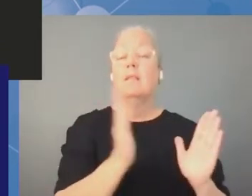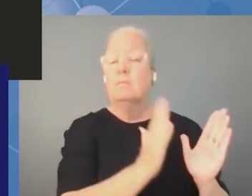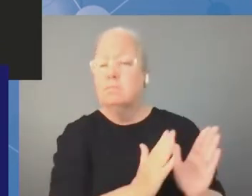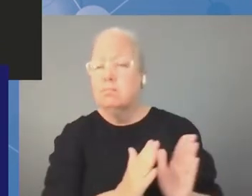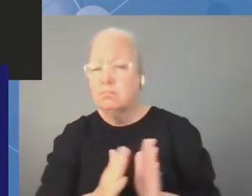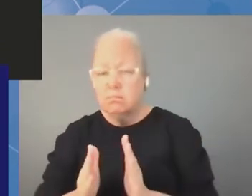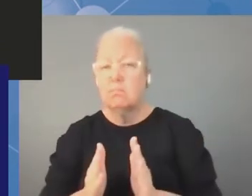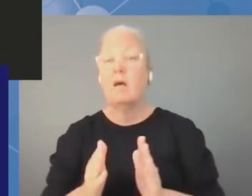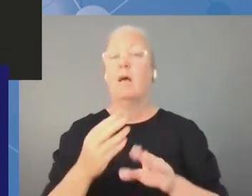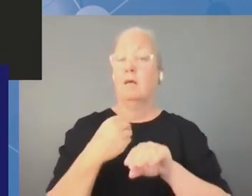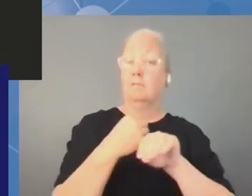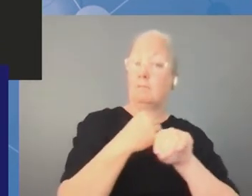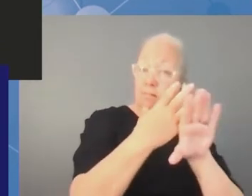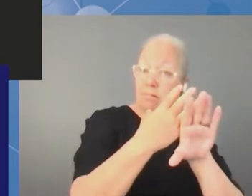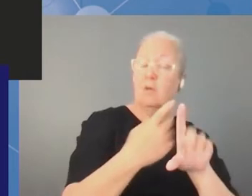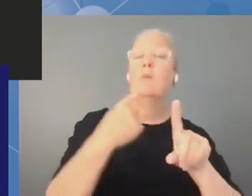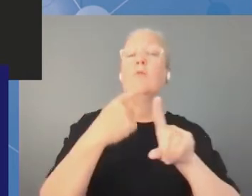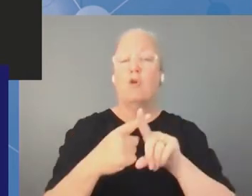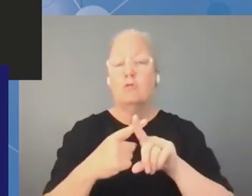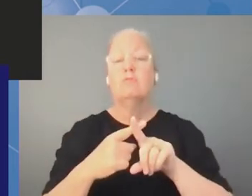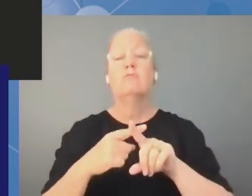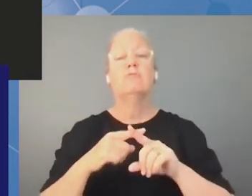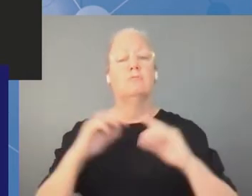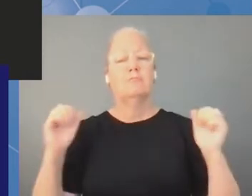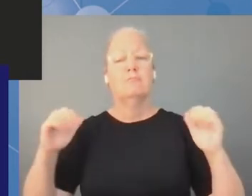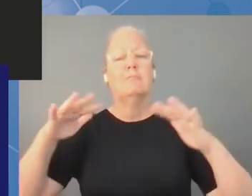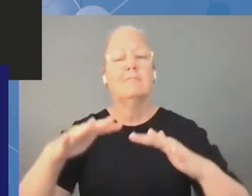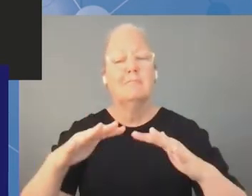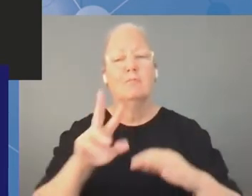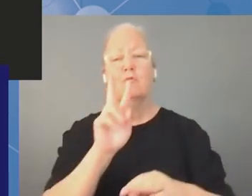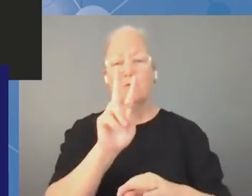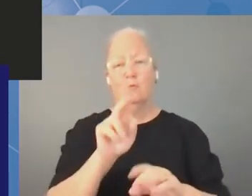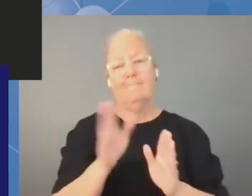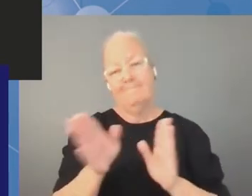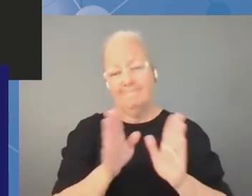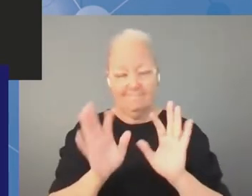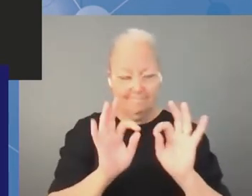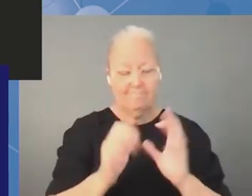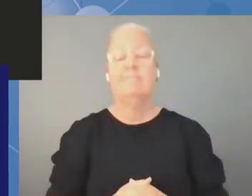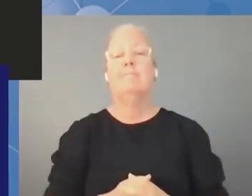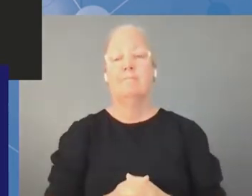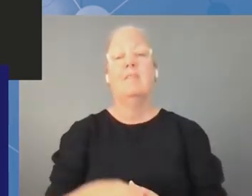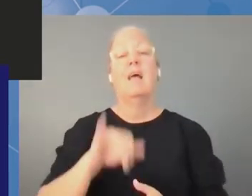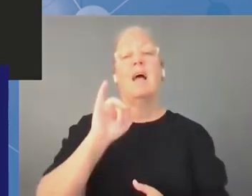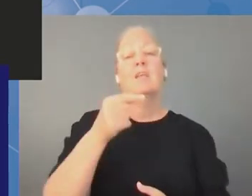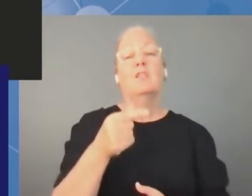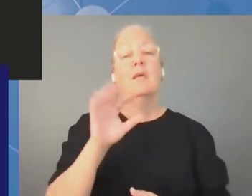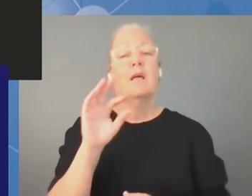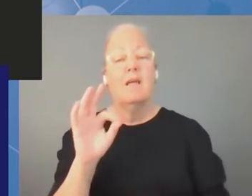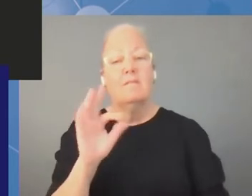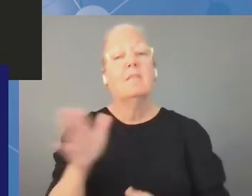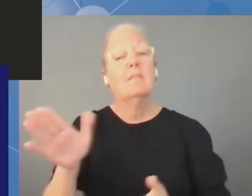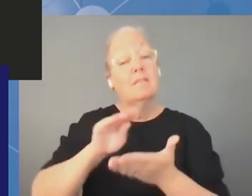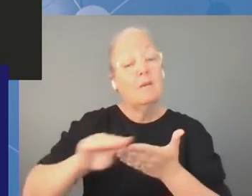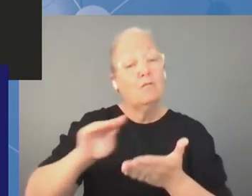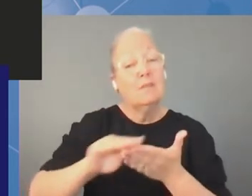so huge thanks to the hosts of course also to the igf secretariat who has been